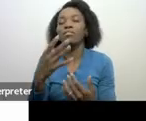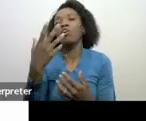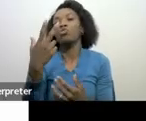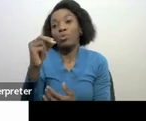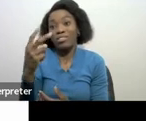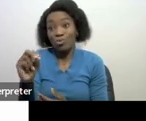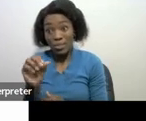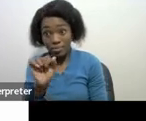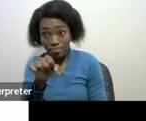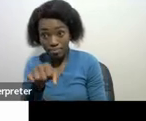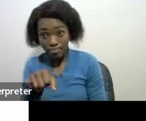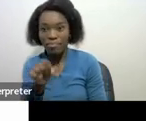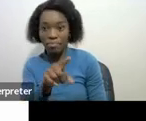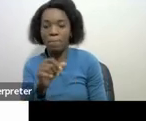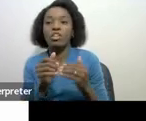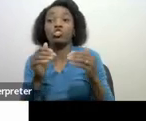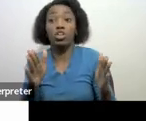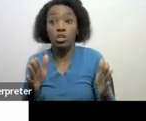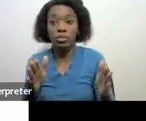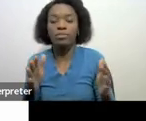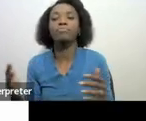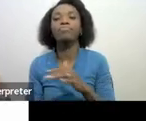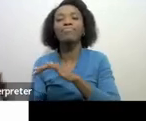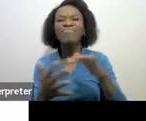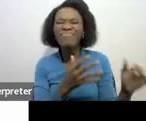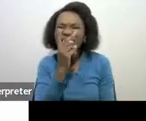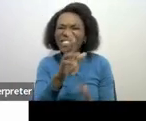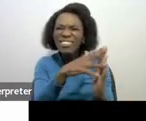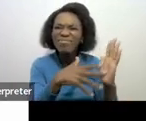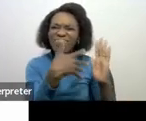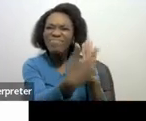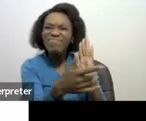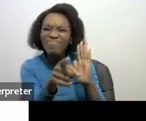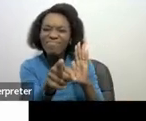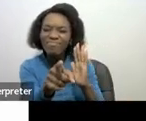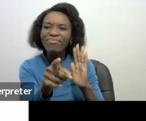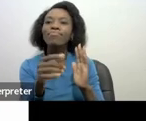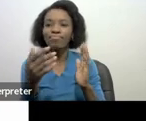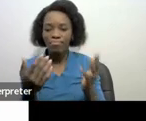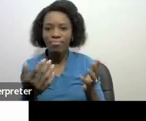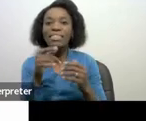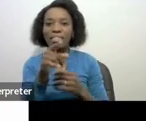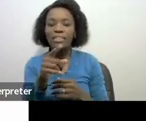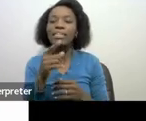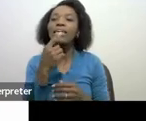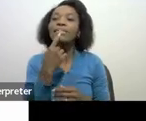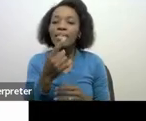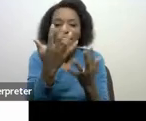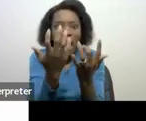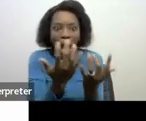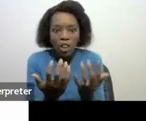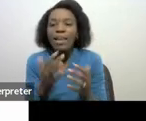On the remuneration example, we have the table below which gives an example of how the combined taxable income is calculated.